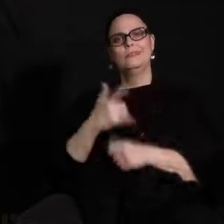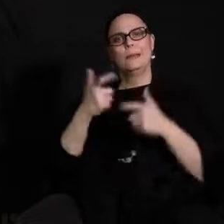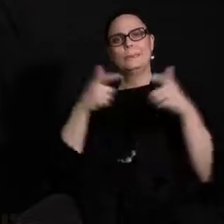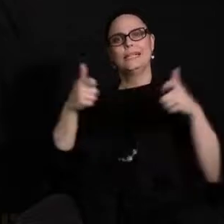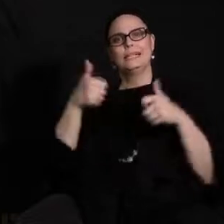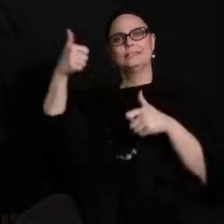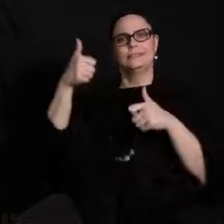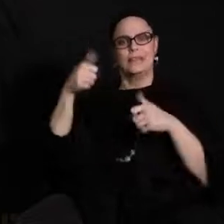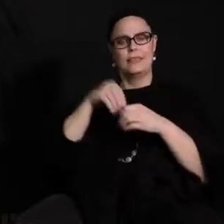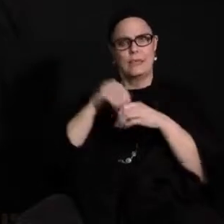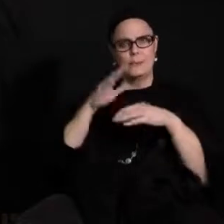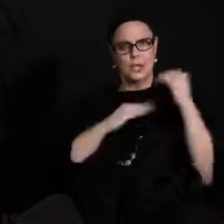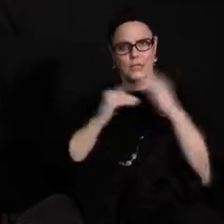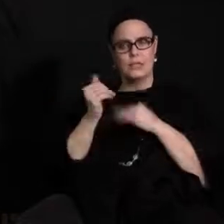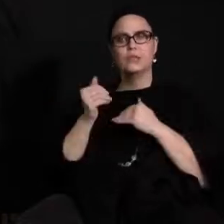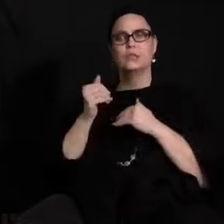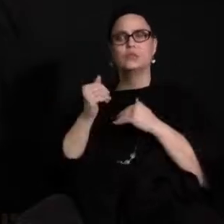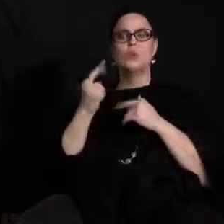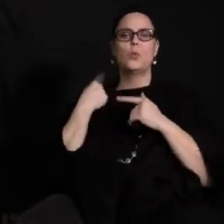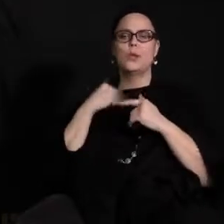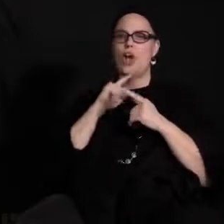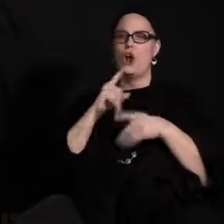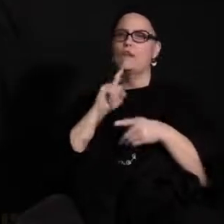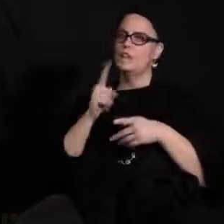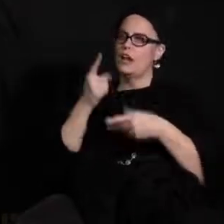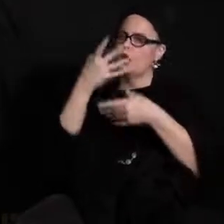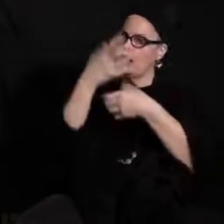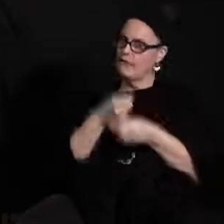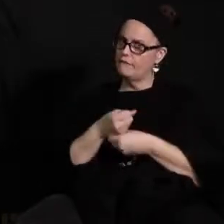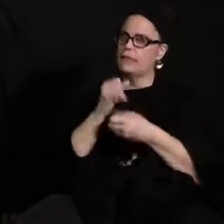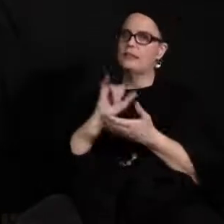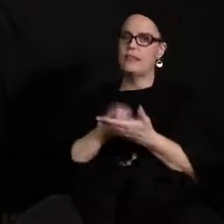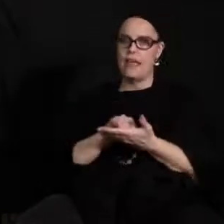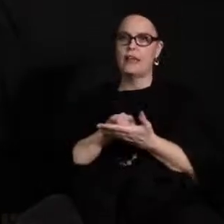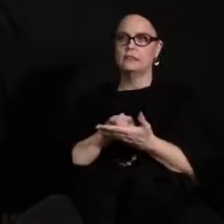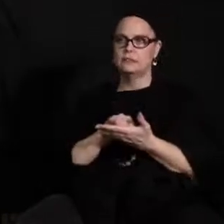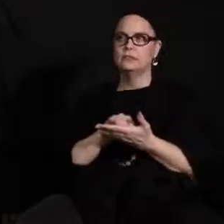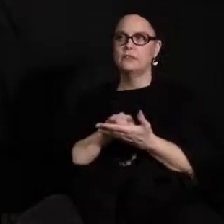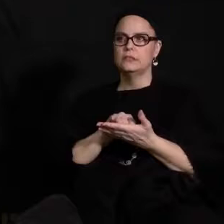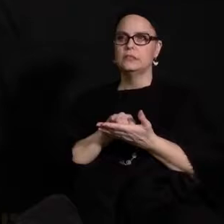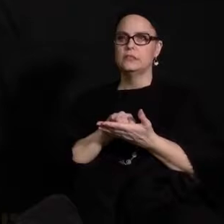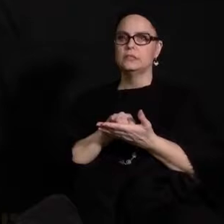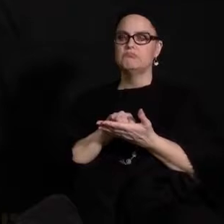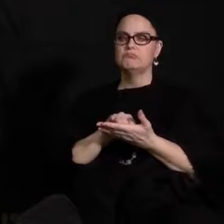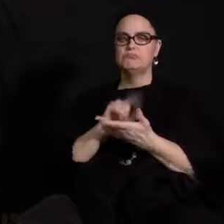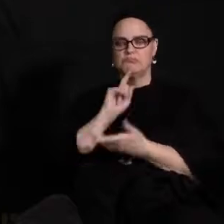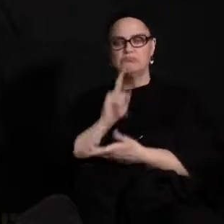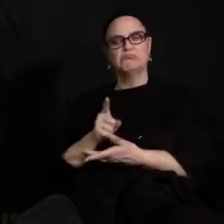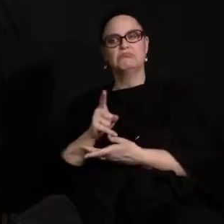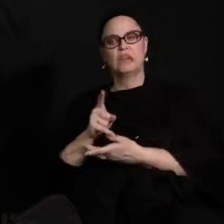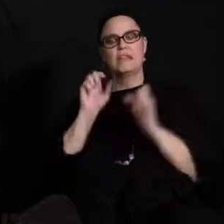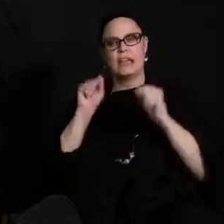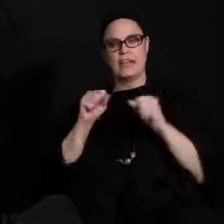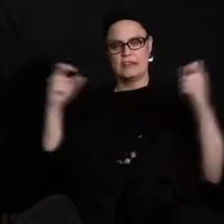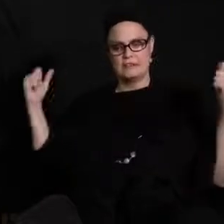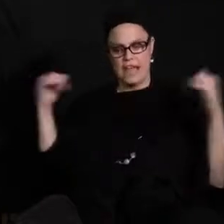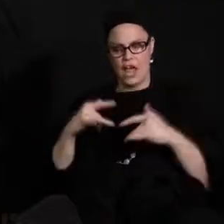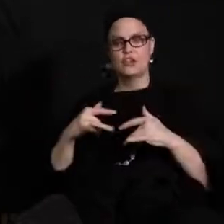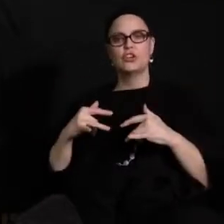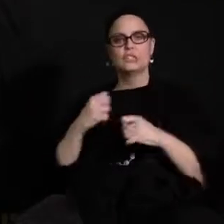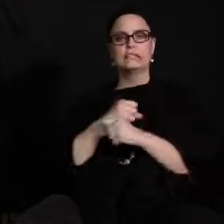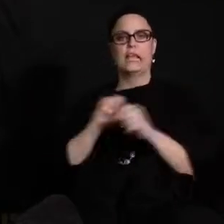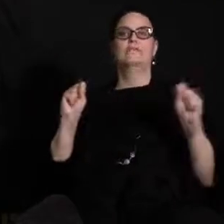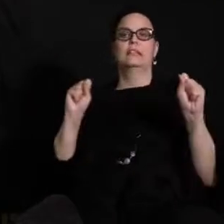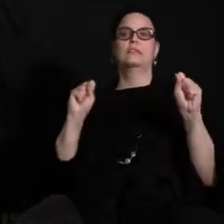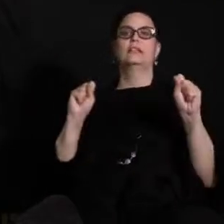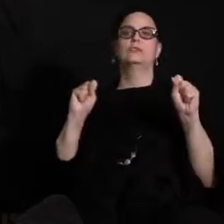and uh will be able to gather and actually play together instead of playing um primarily virtually as they have